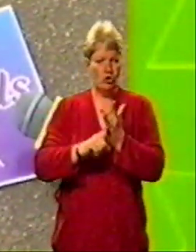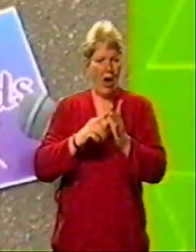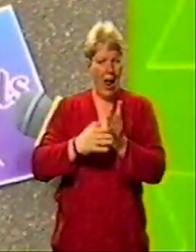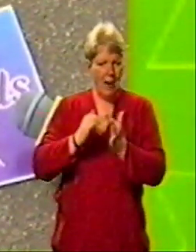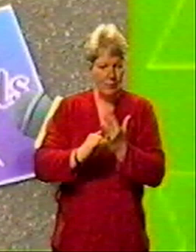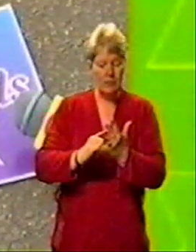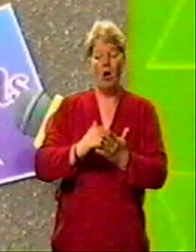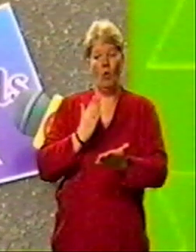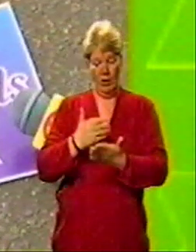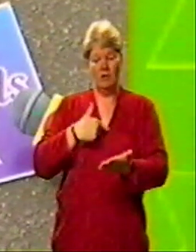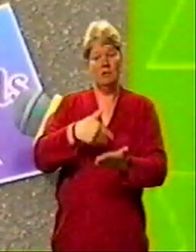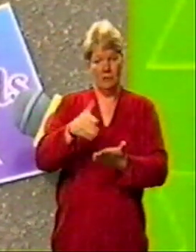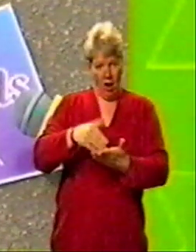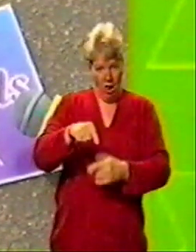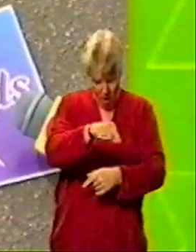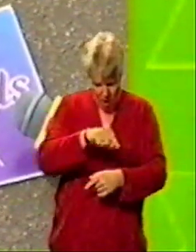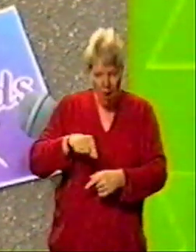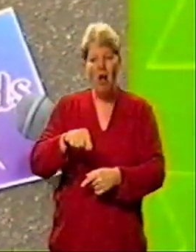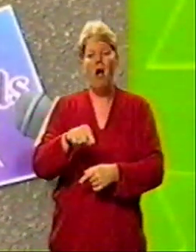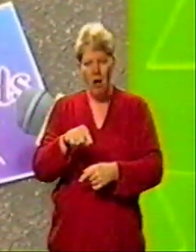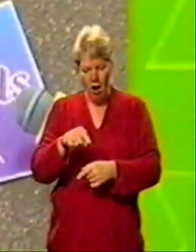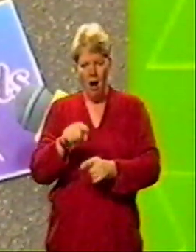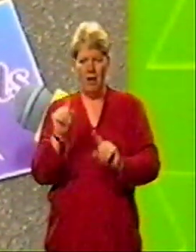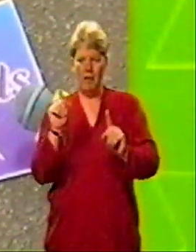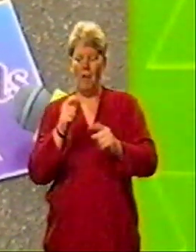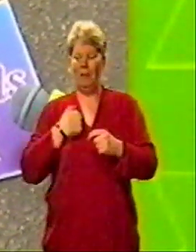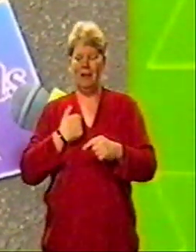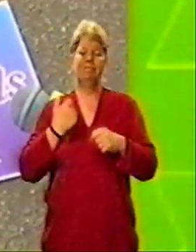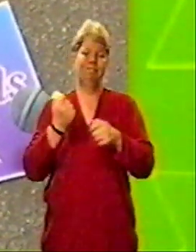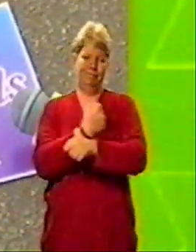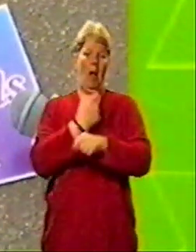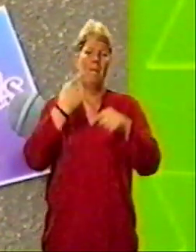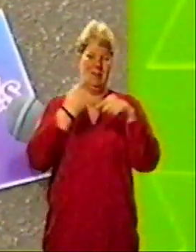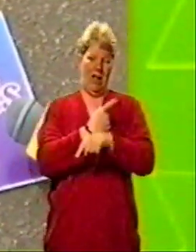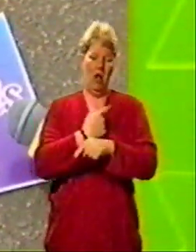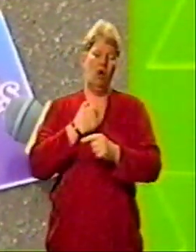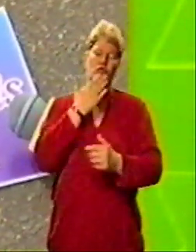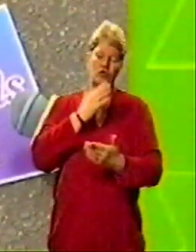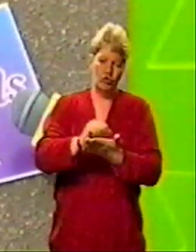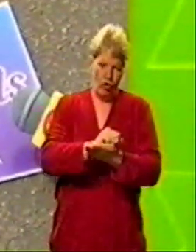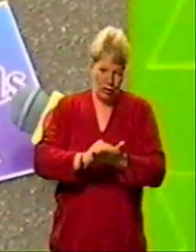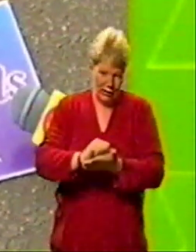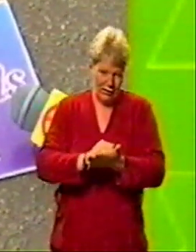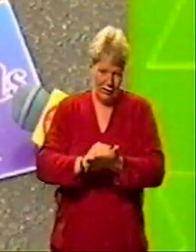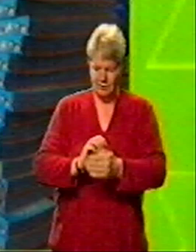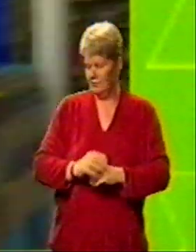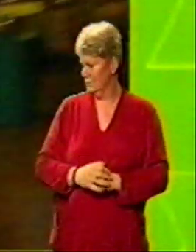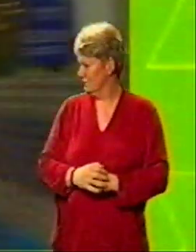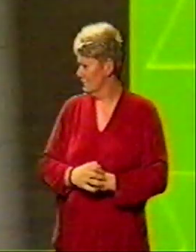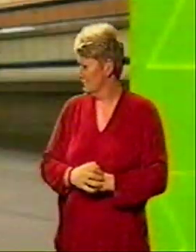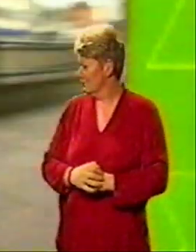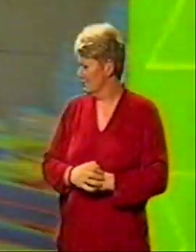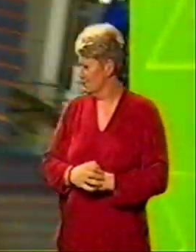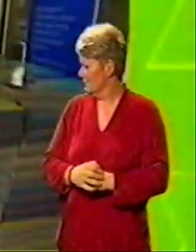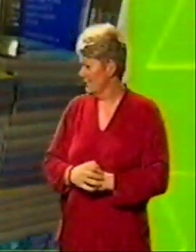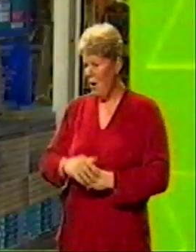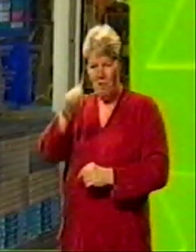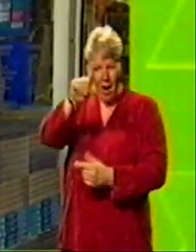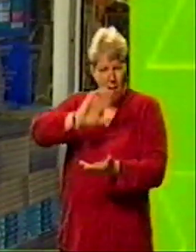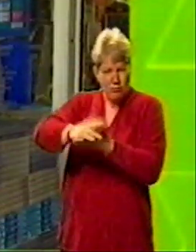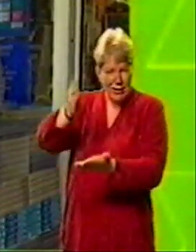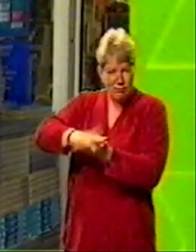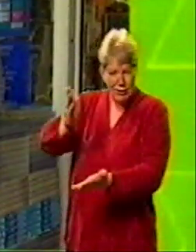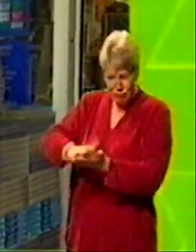Little Woods sells over 50,000 items, and occasionally we make mistakes. We apologise and we've taken steps to fix it. But what about all the